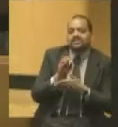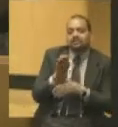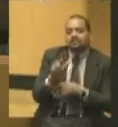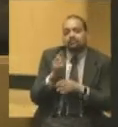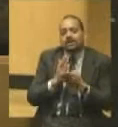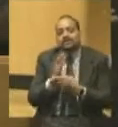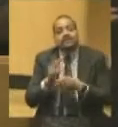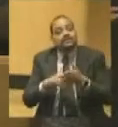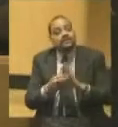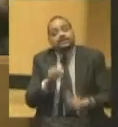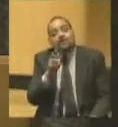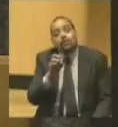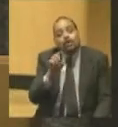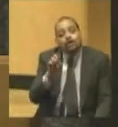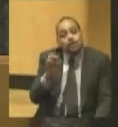have been in exile in Canada.